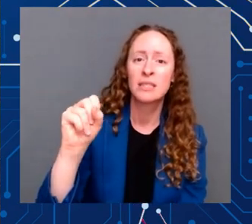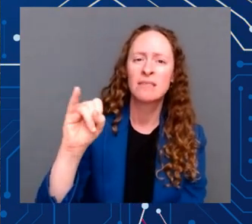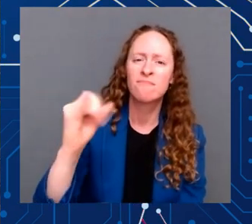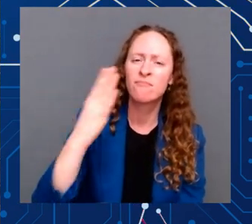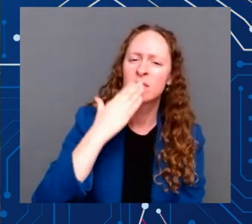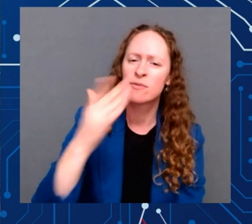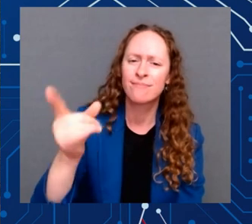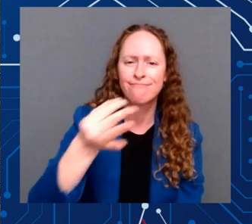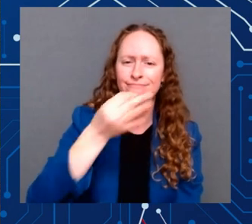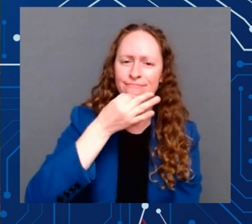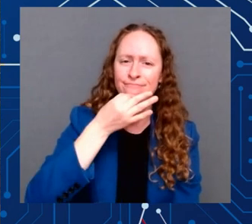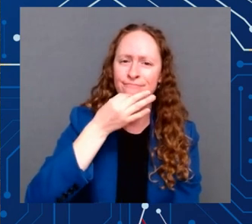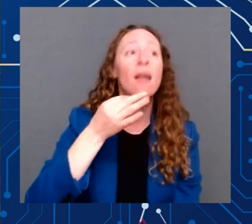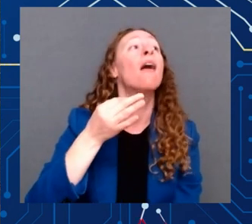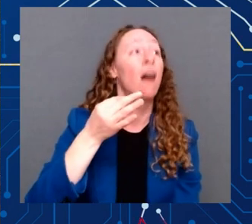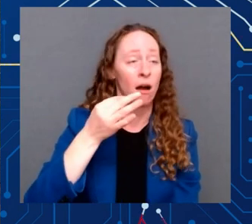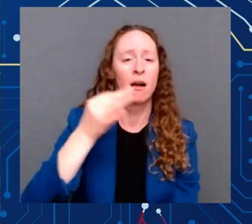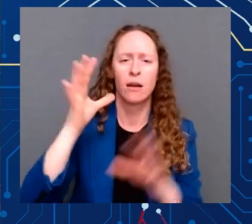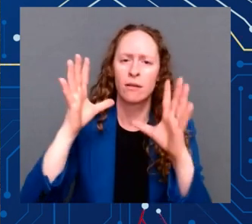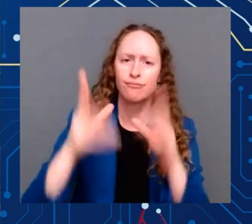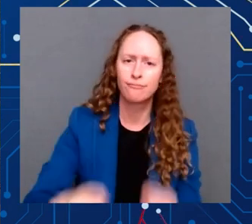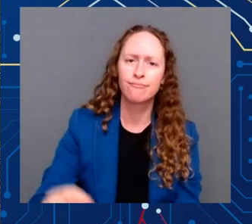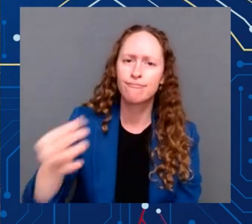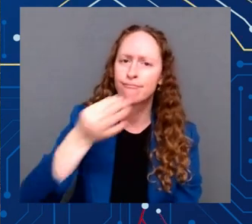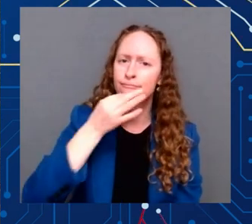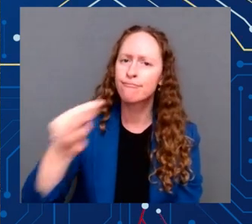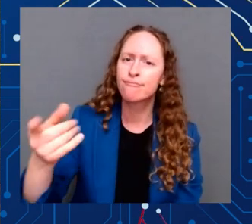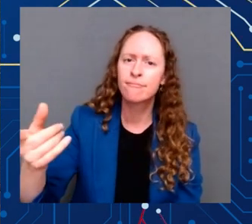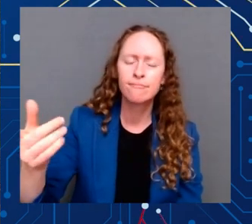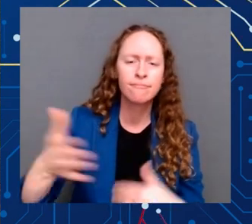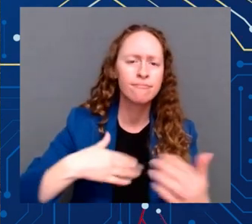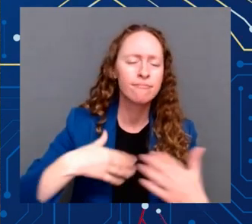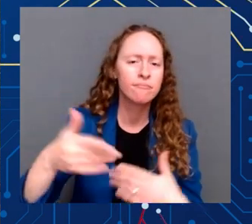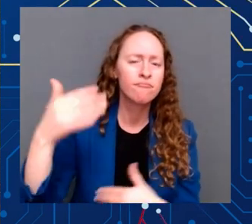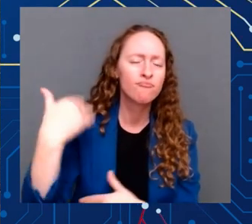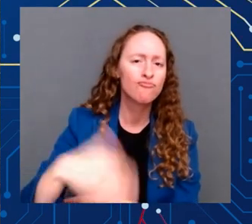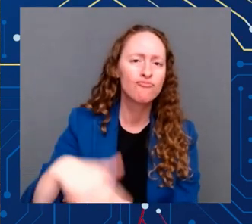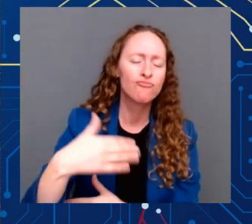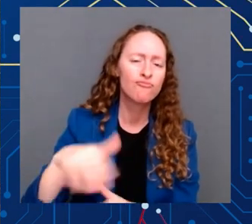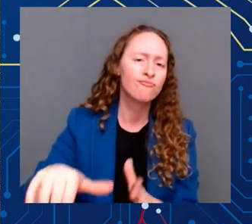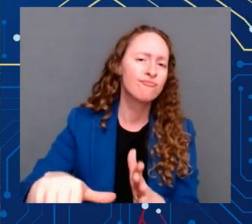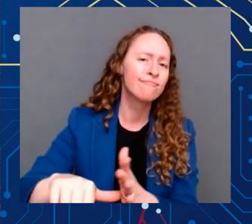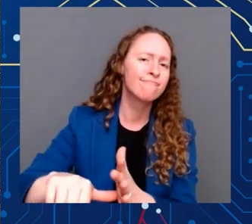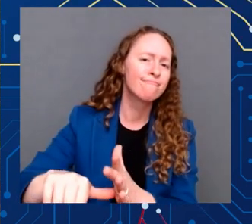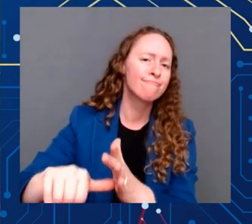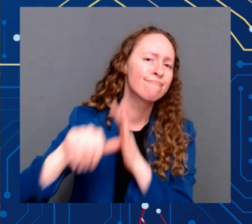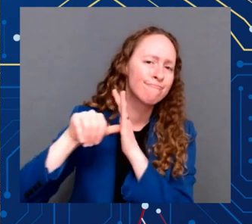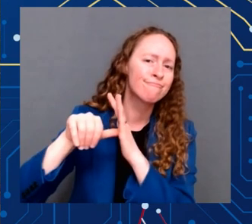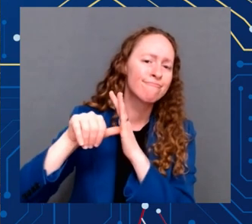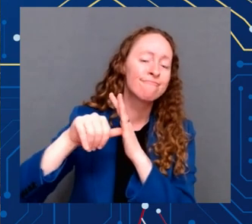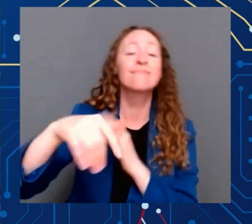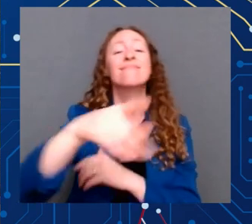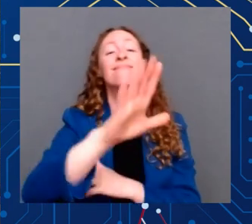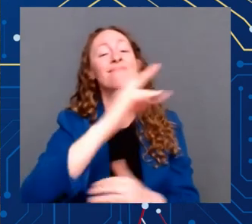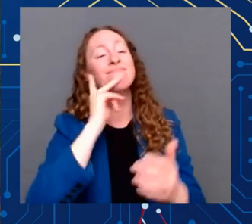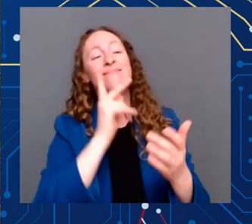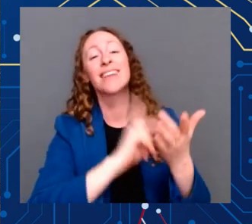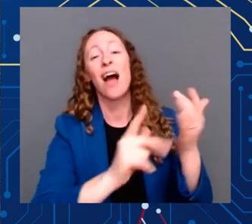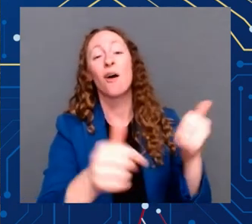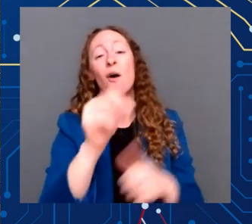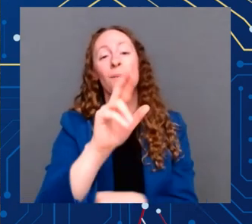you get it done. And I want to thank Secretary Raimondo and Josh. Thank you for the introduction.